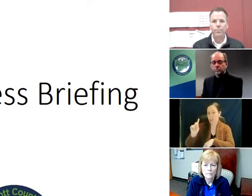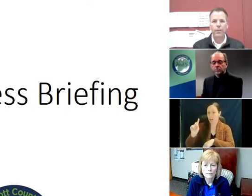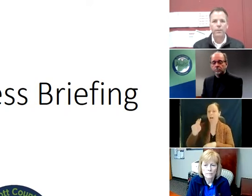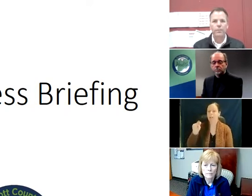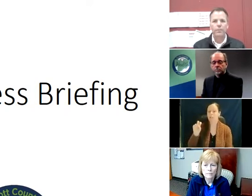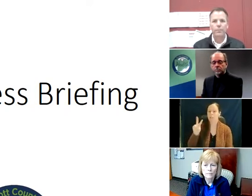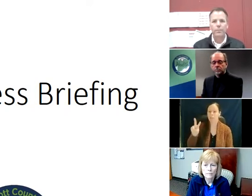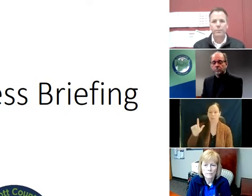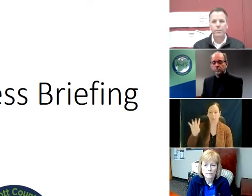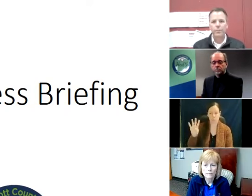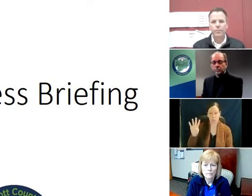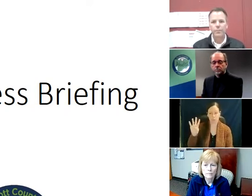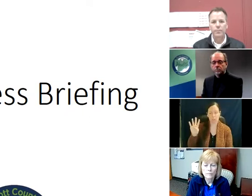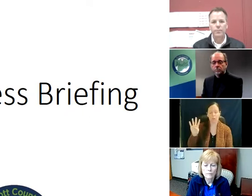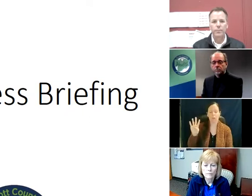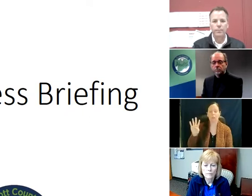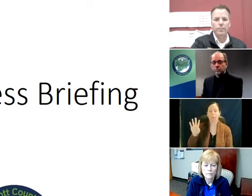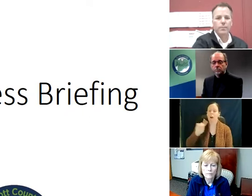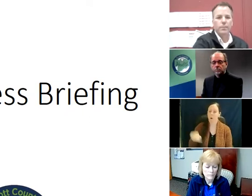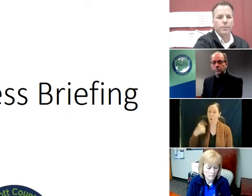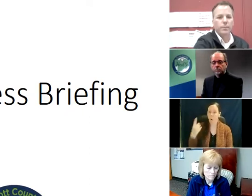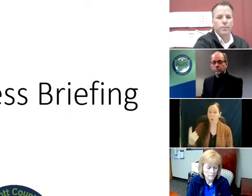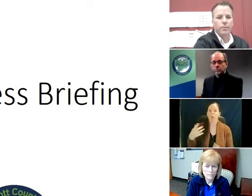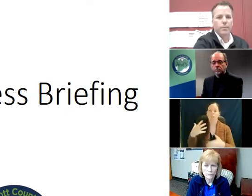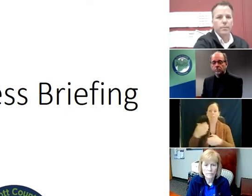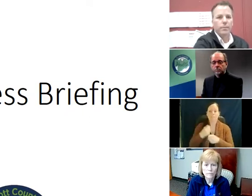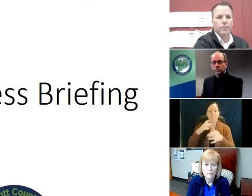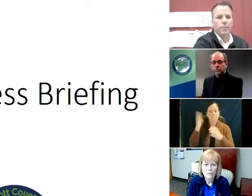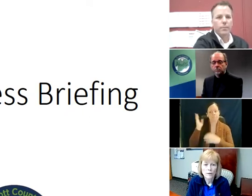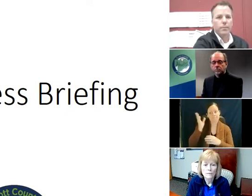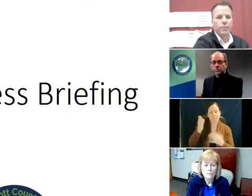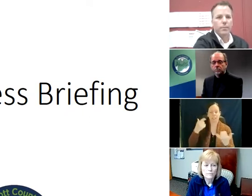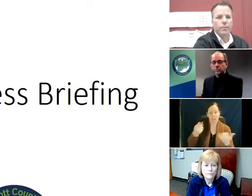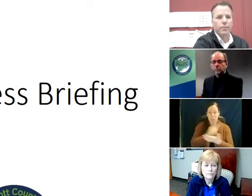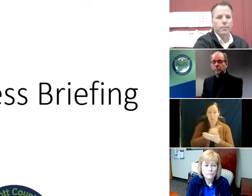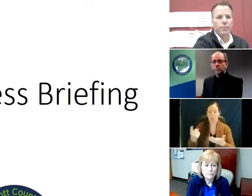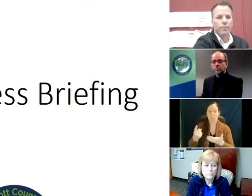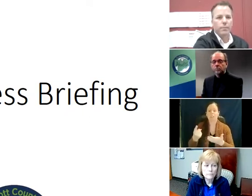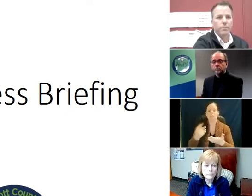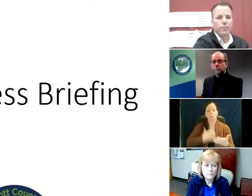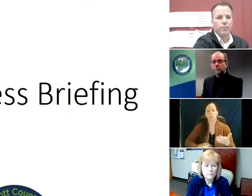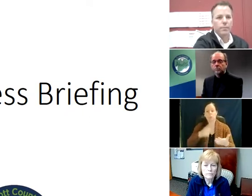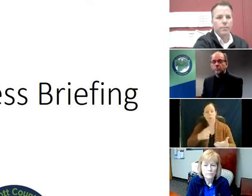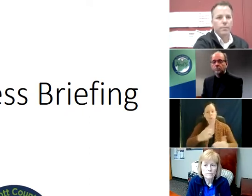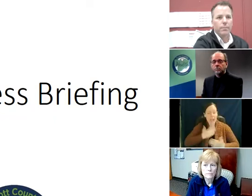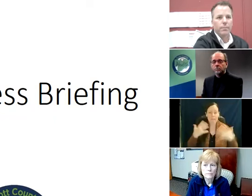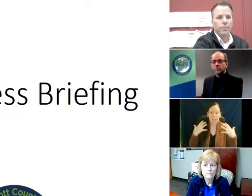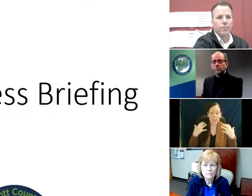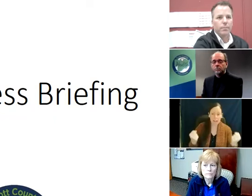24th. This is our only briefing scheduled for this week. We wish you a happy and healthy